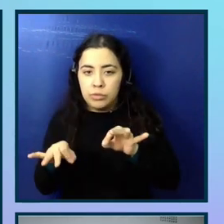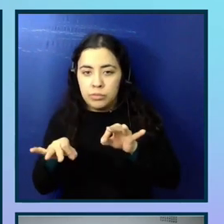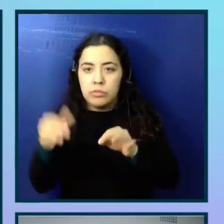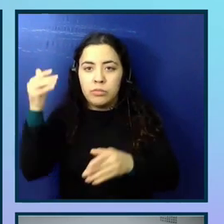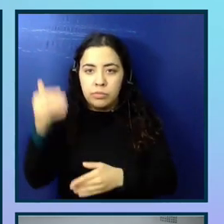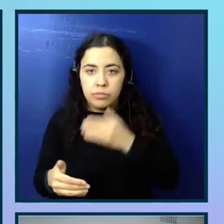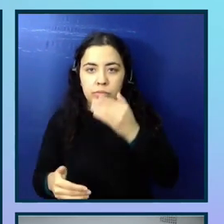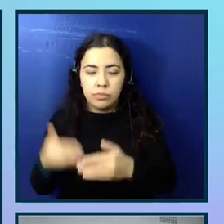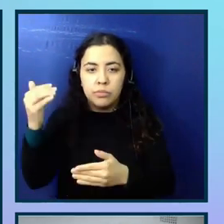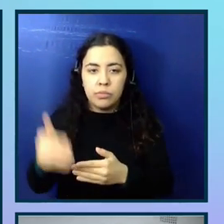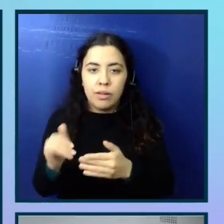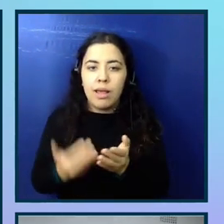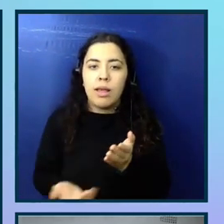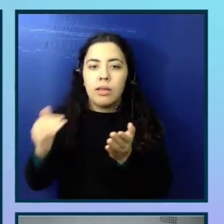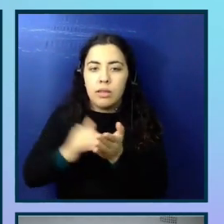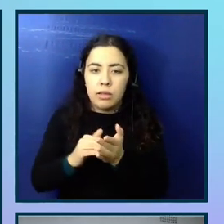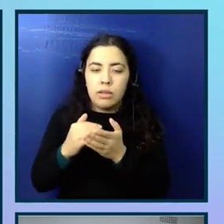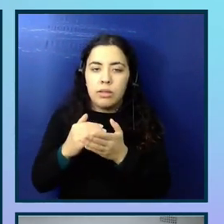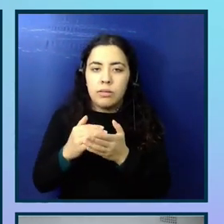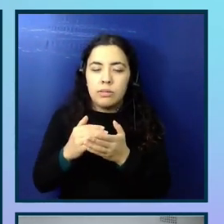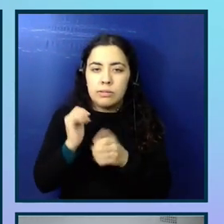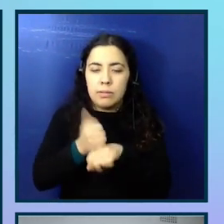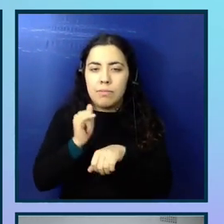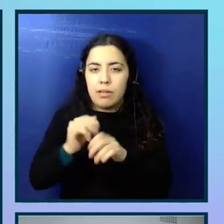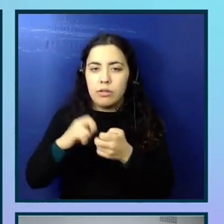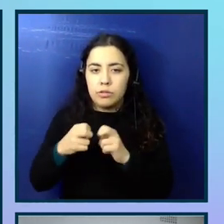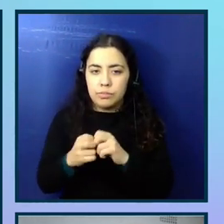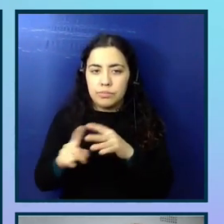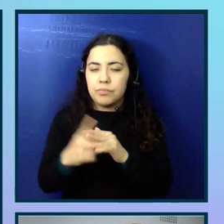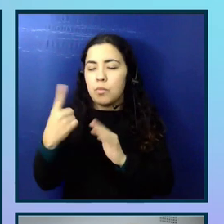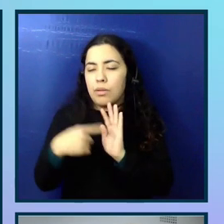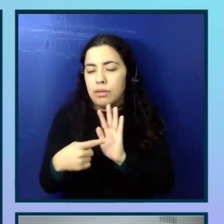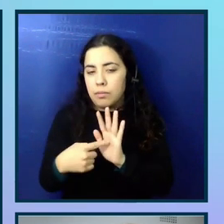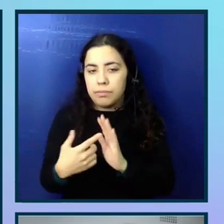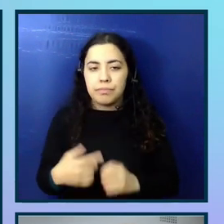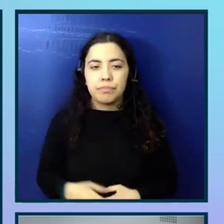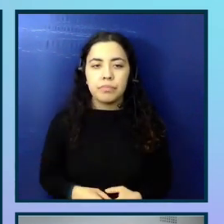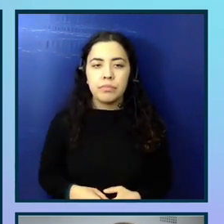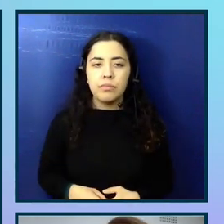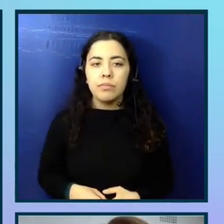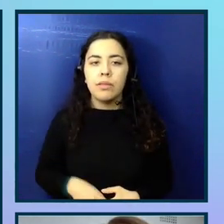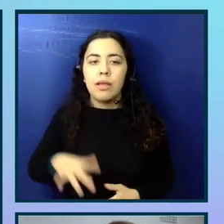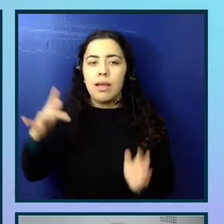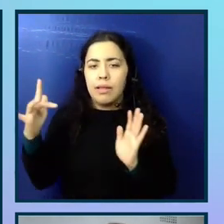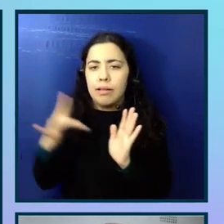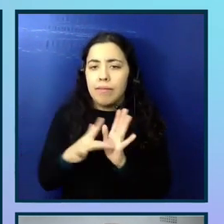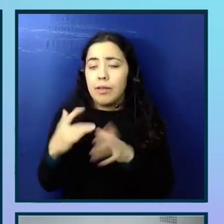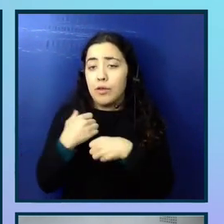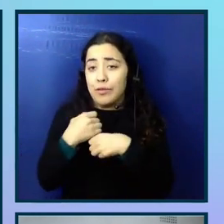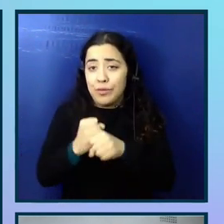reproduce the issue. So for example, here, it says number one, click the create button in the main navigation menu.